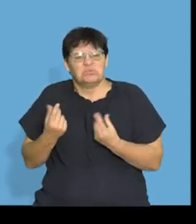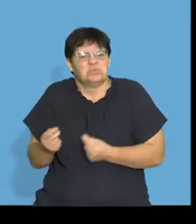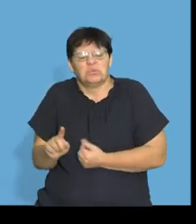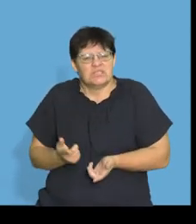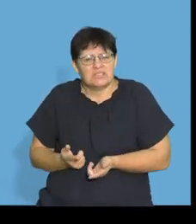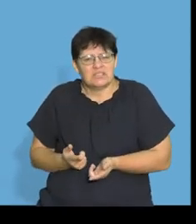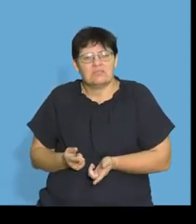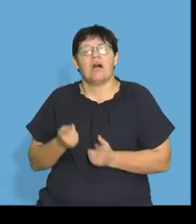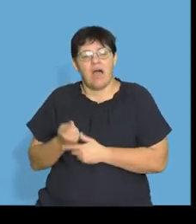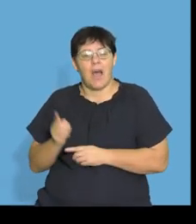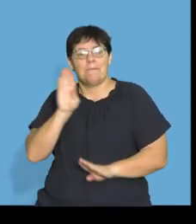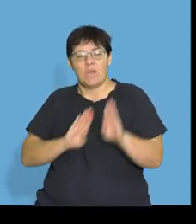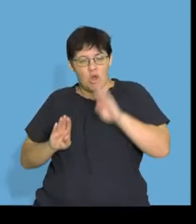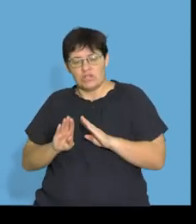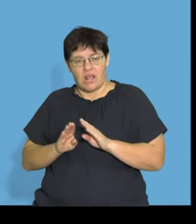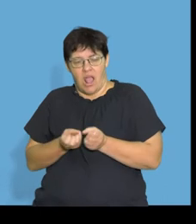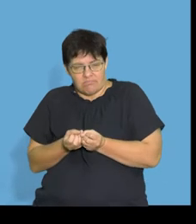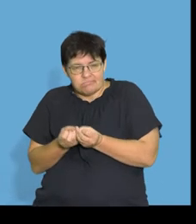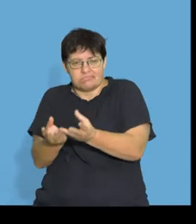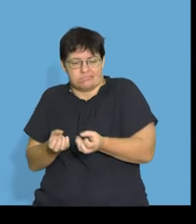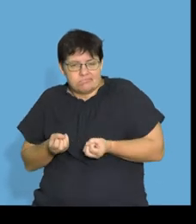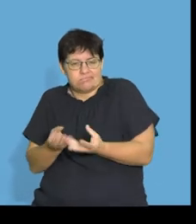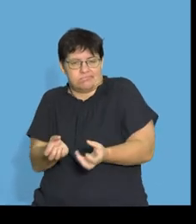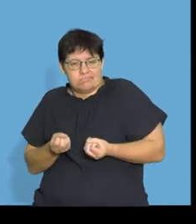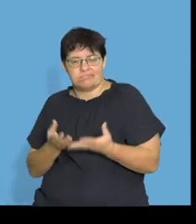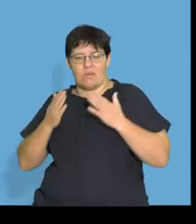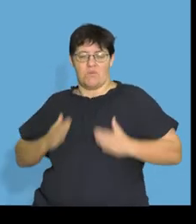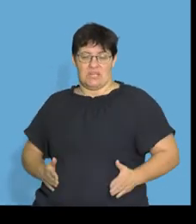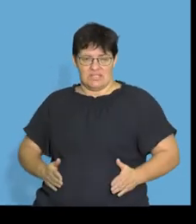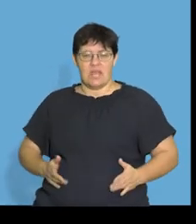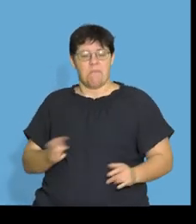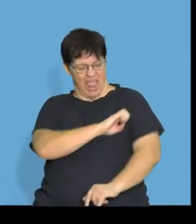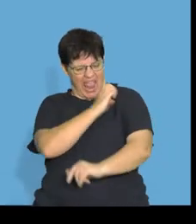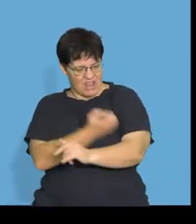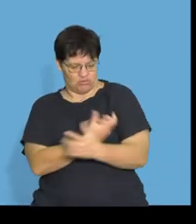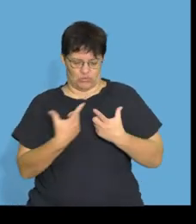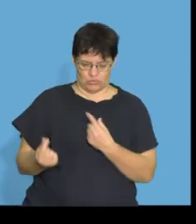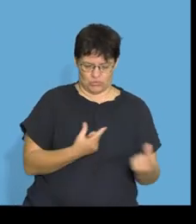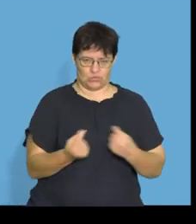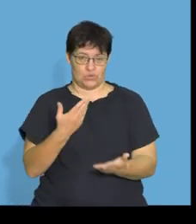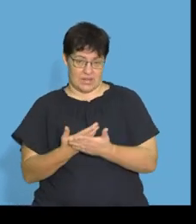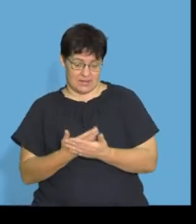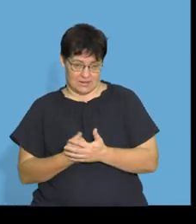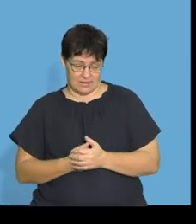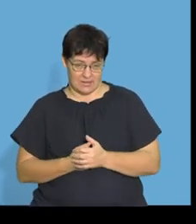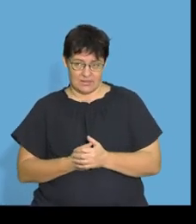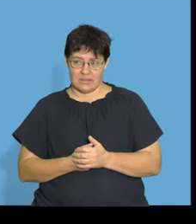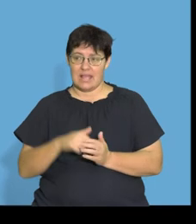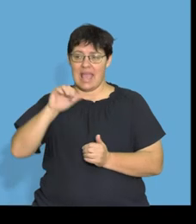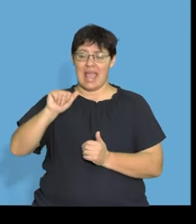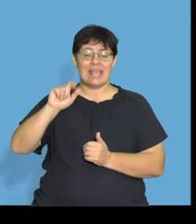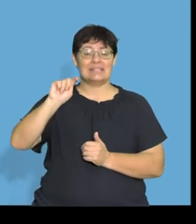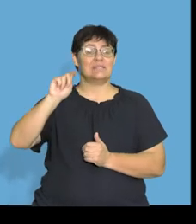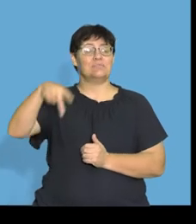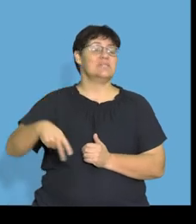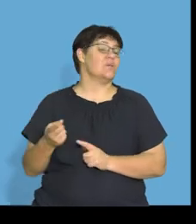biological catalyst. They give your body energy to do the things, all right? ATP, and ATP